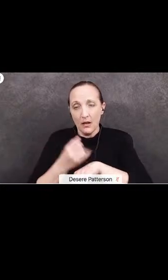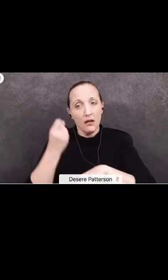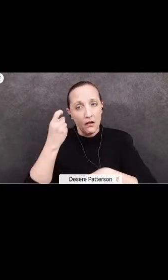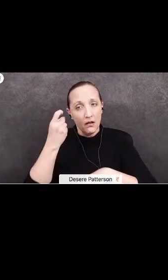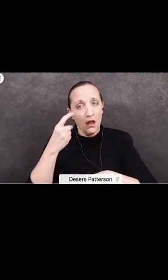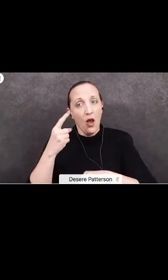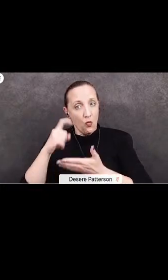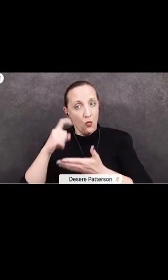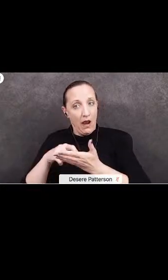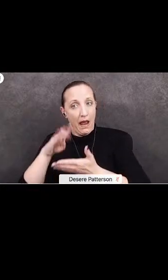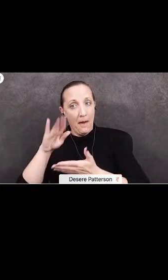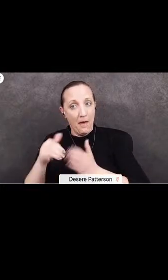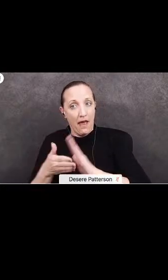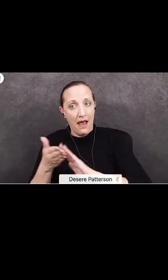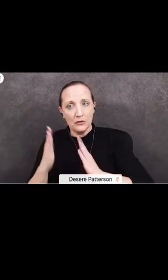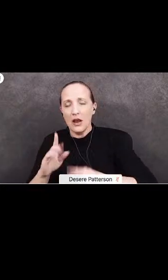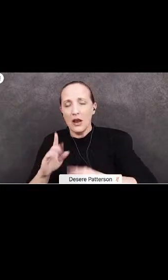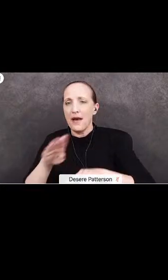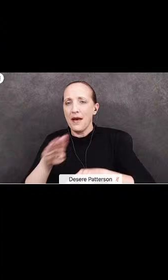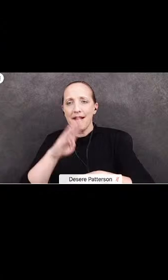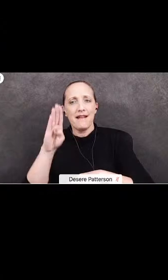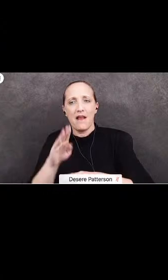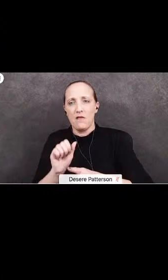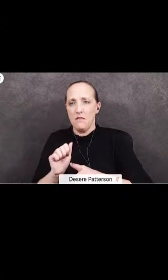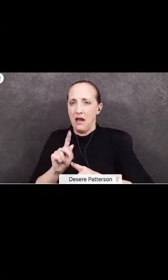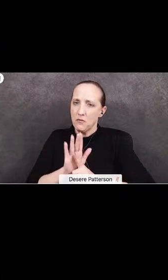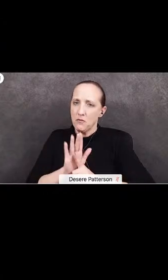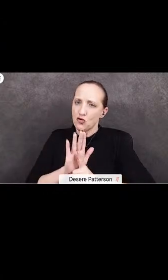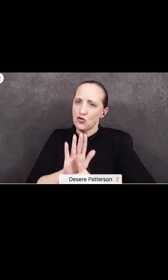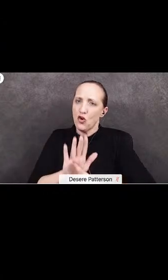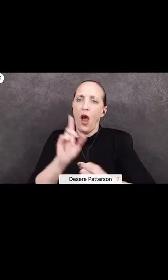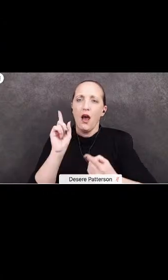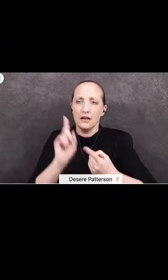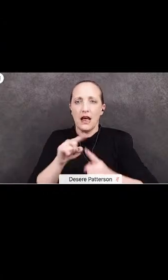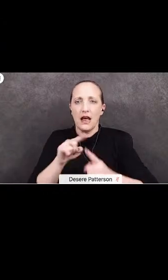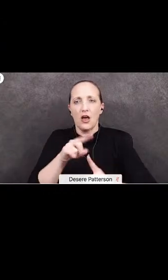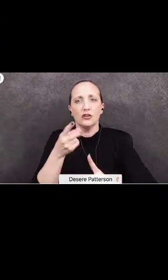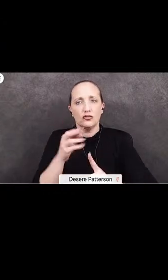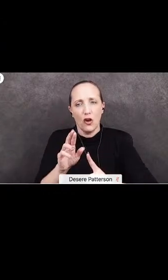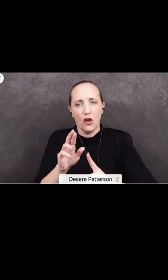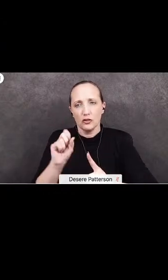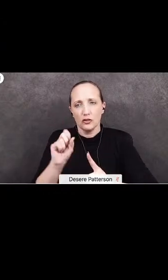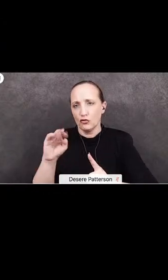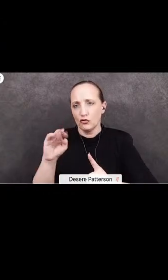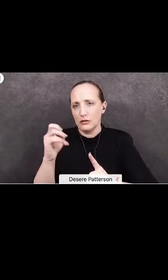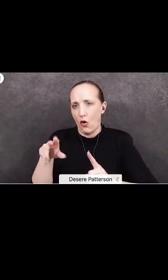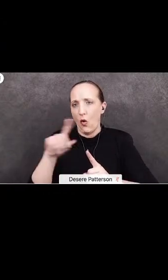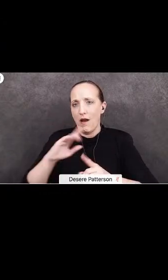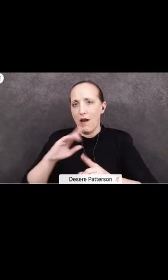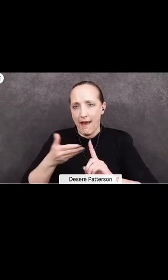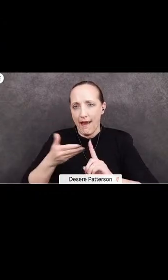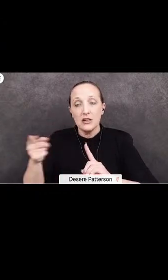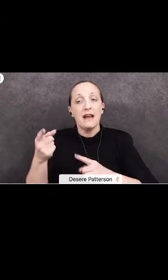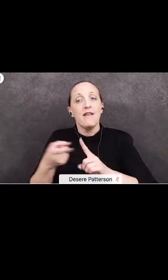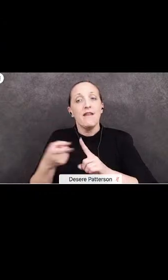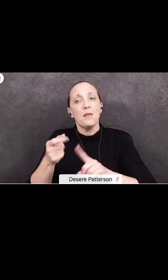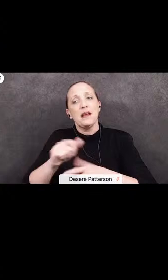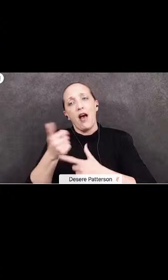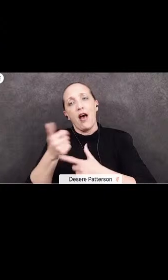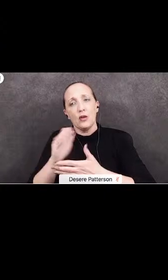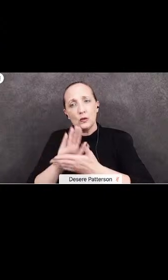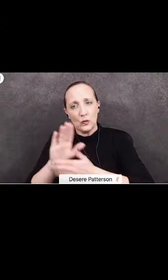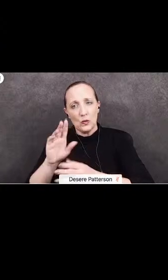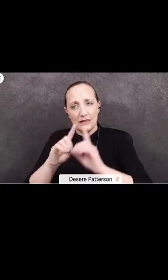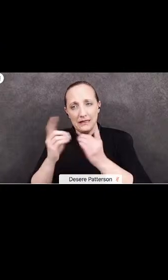administrators, it had never been pushed back on until Dr. Stregorda was hired. Dr. Stregorda came to us from another school district